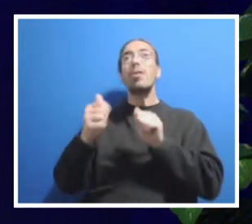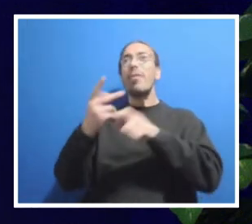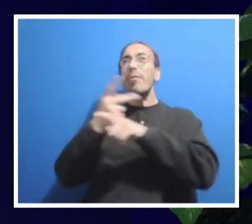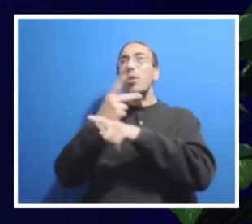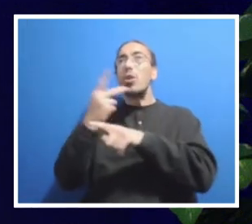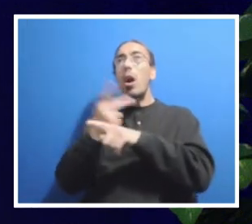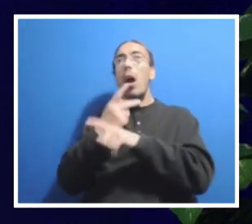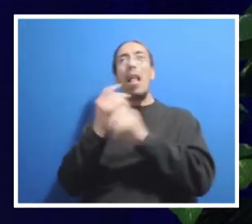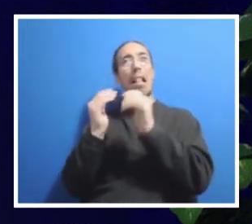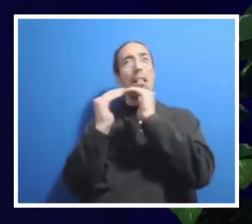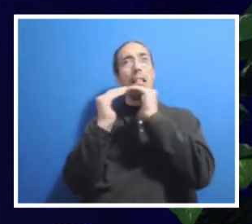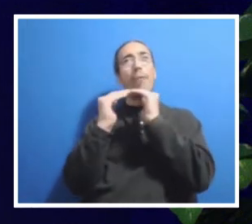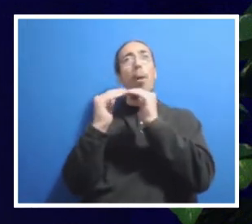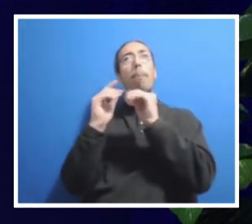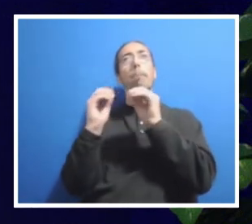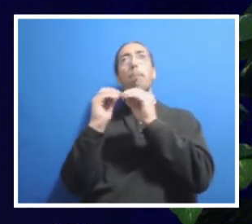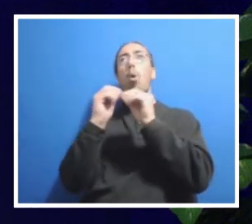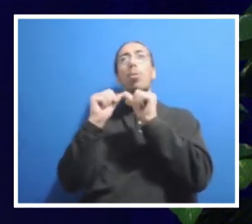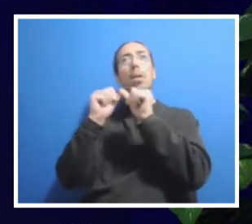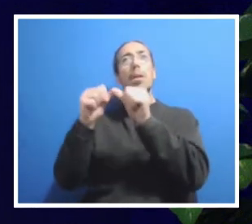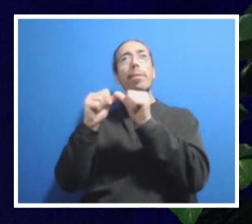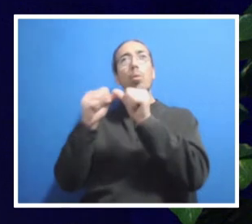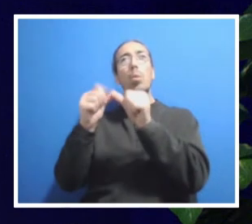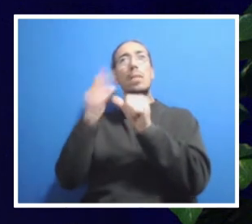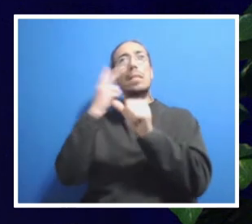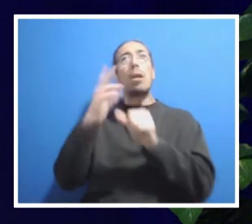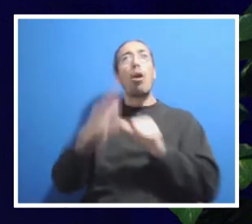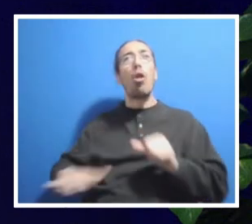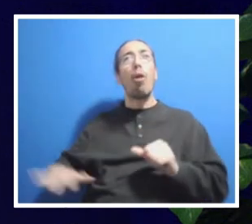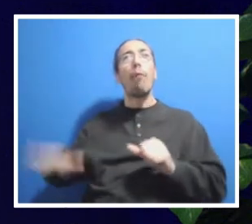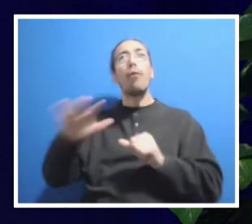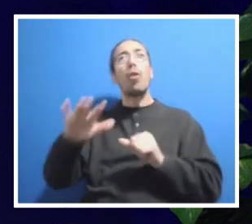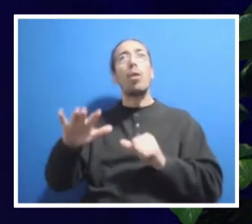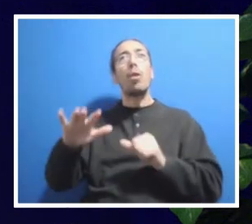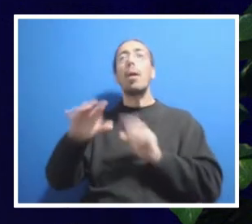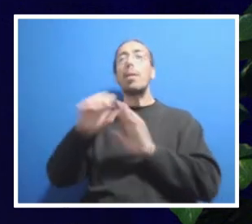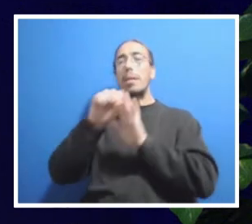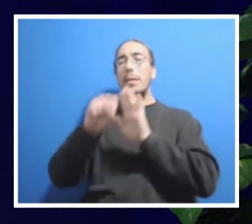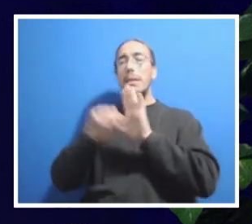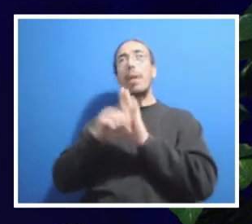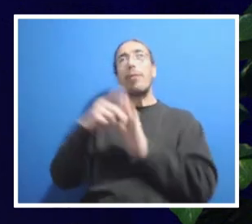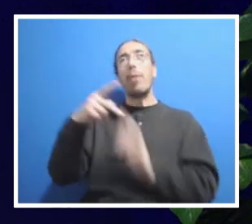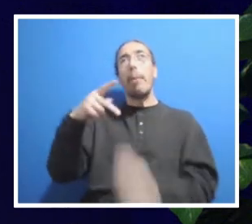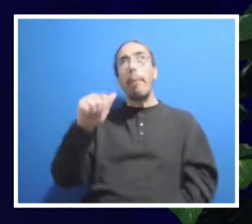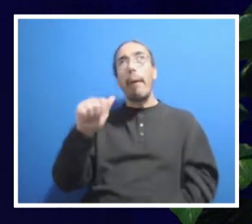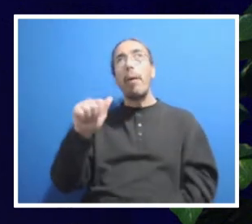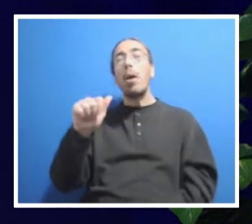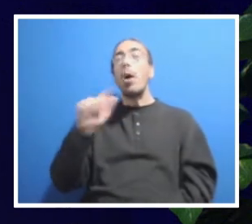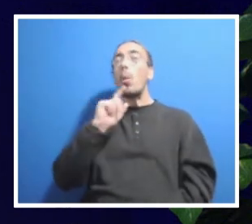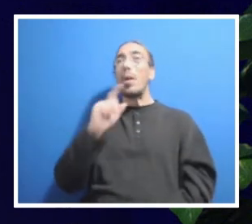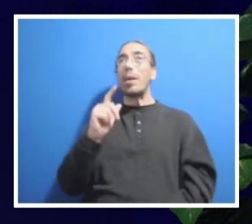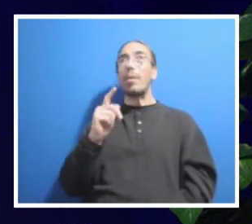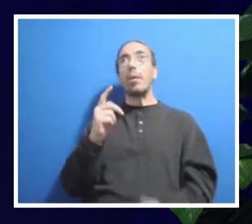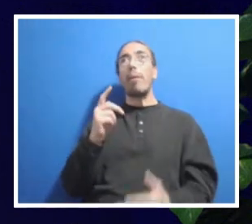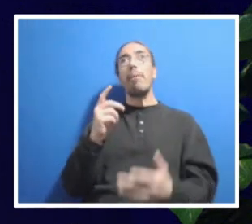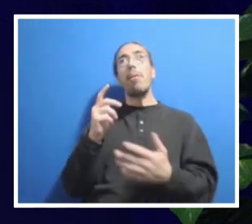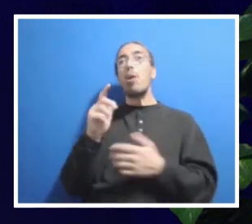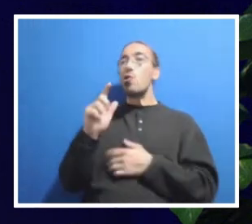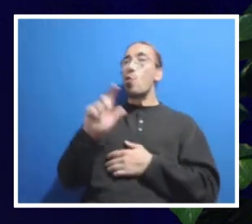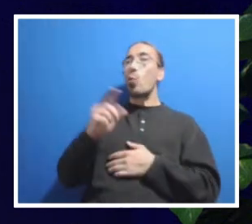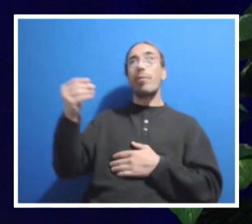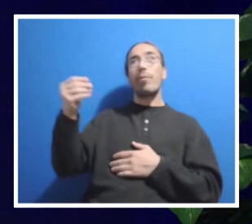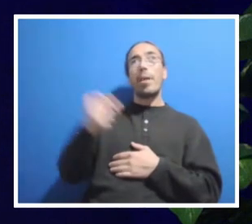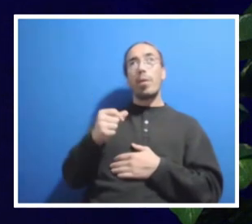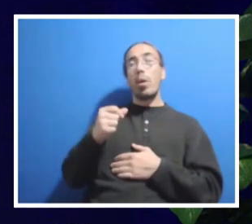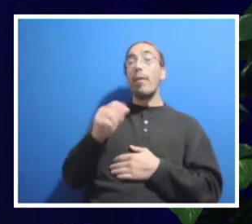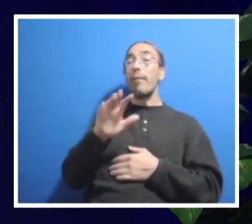consistent with what we see across Pennsylvania. We are the lowest funded within Pennsylvania. We get about $5,600